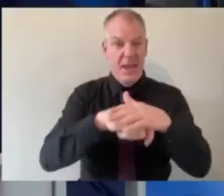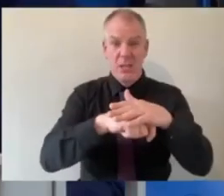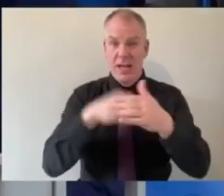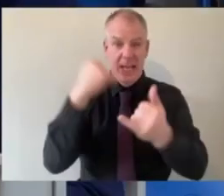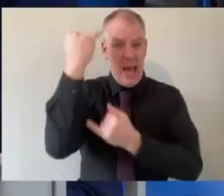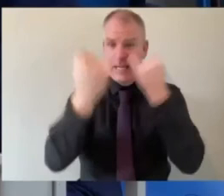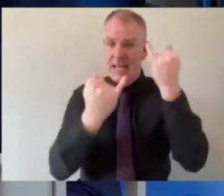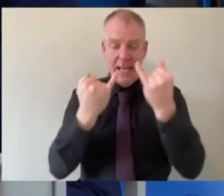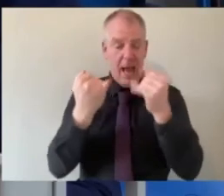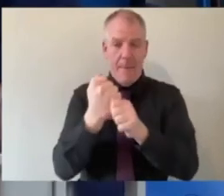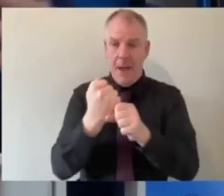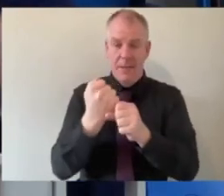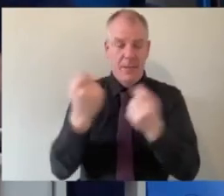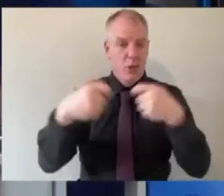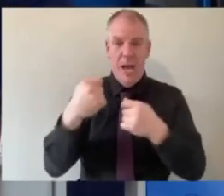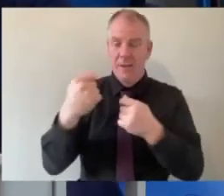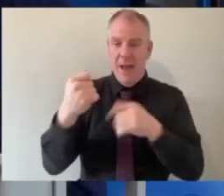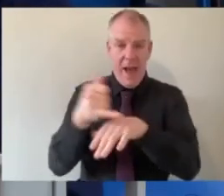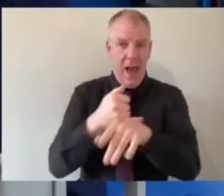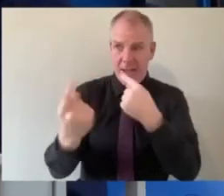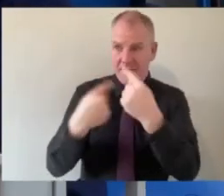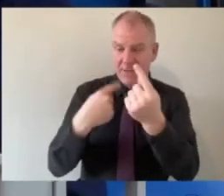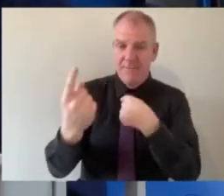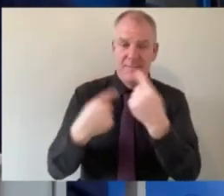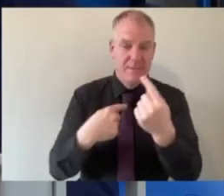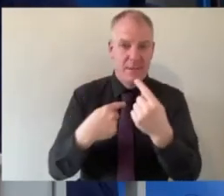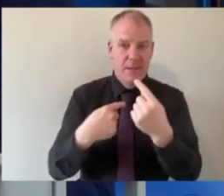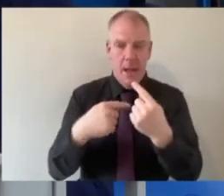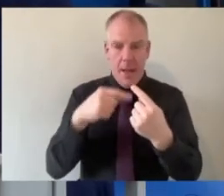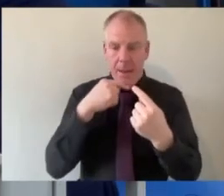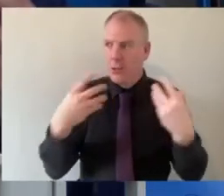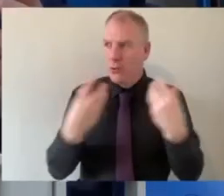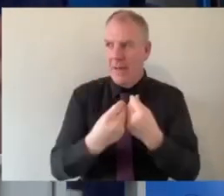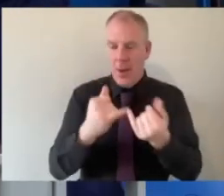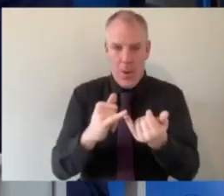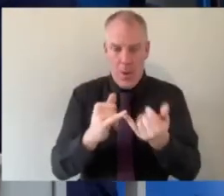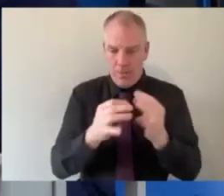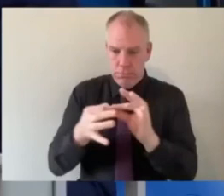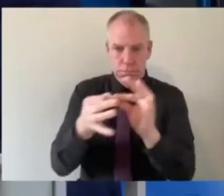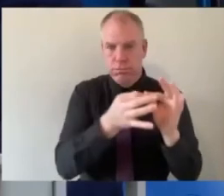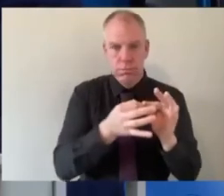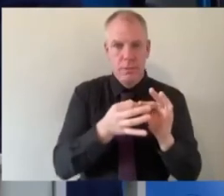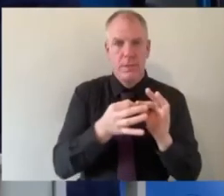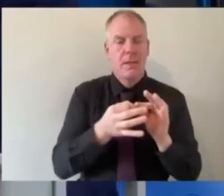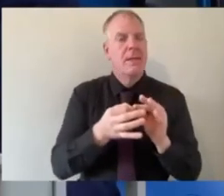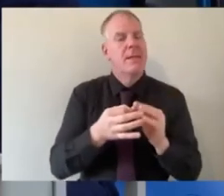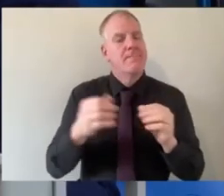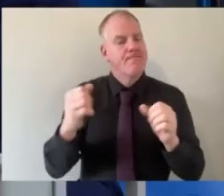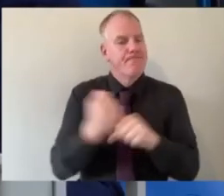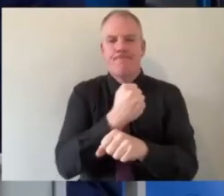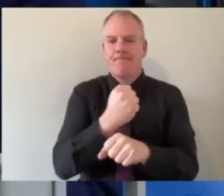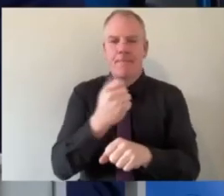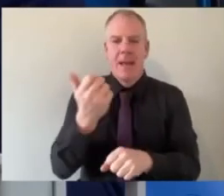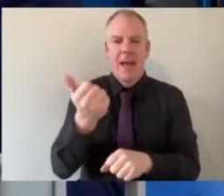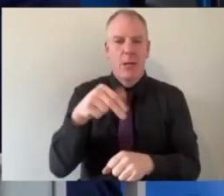because of bringing together the things that can bind people um and their own sport and it's a really andrew trimble wasn't here today but just i've heard him speak so